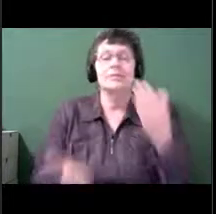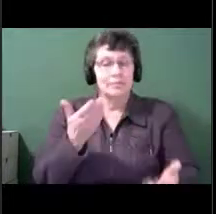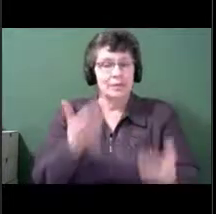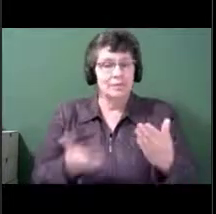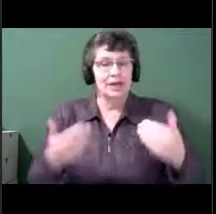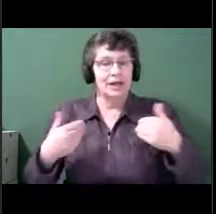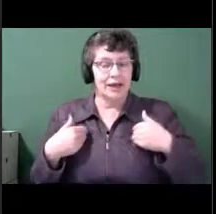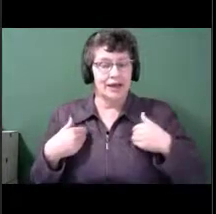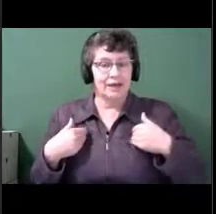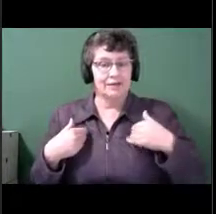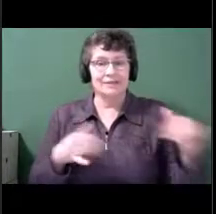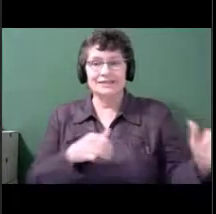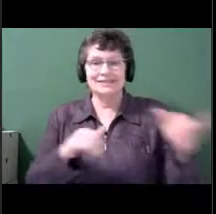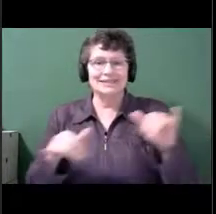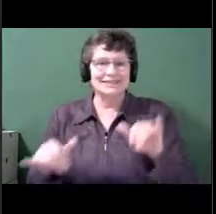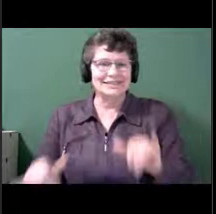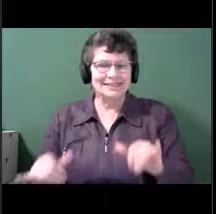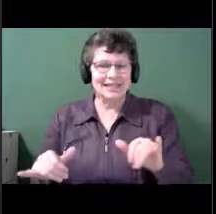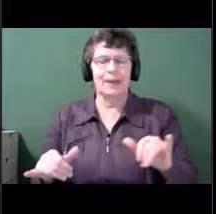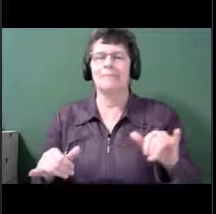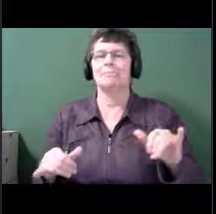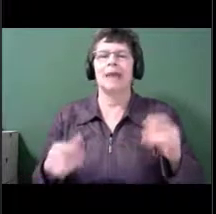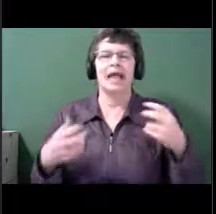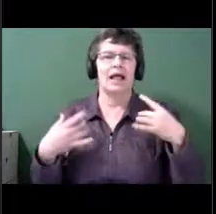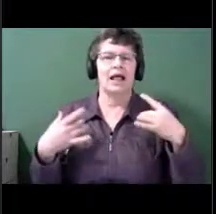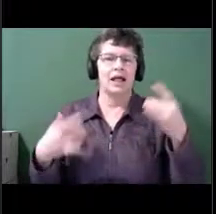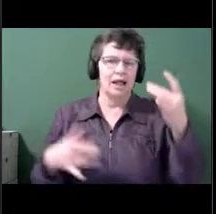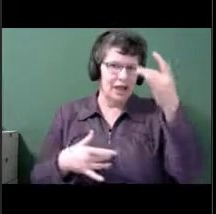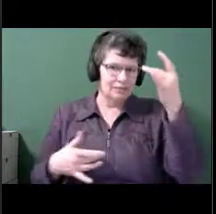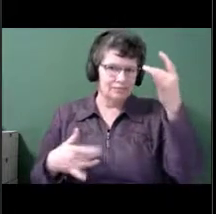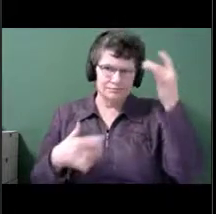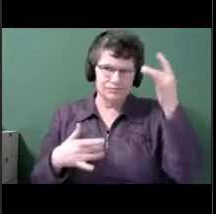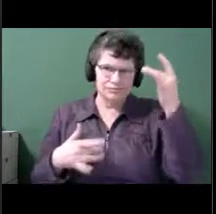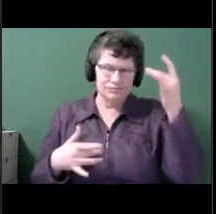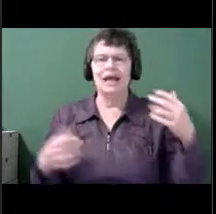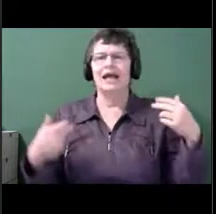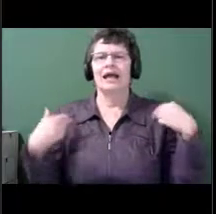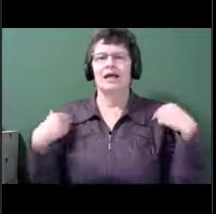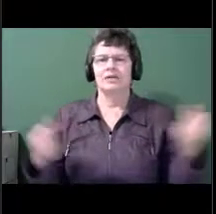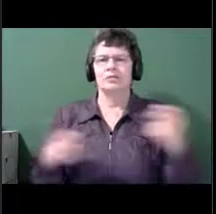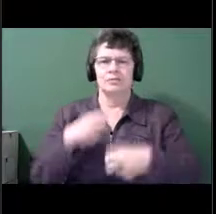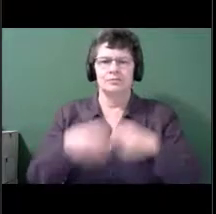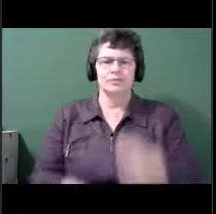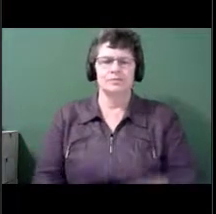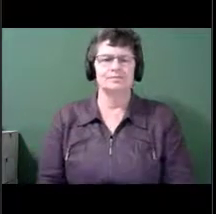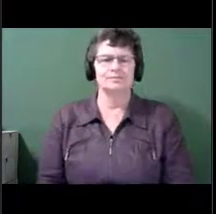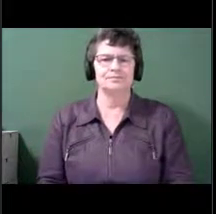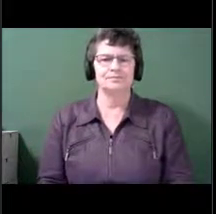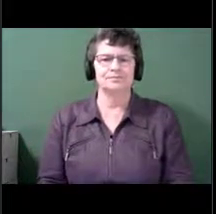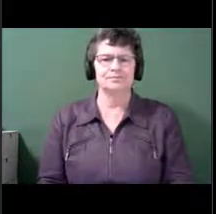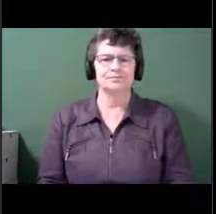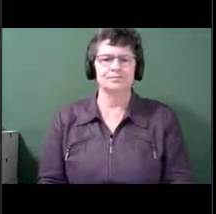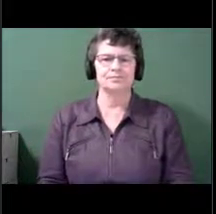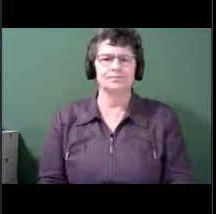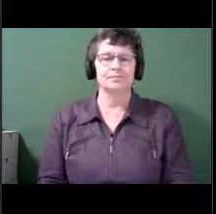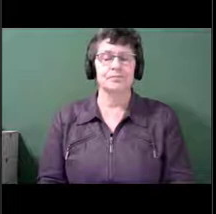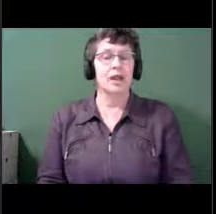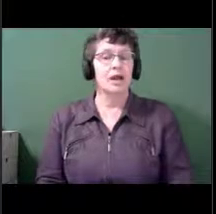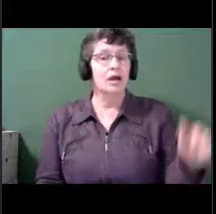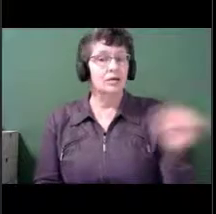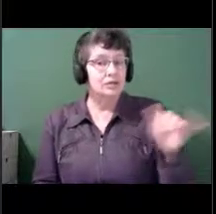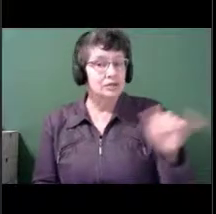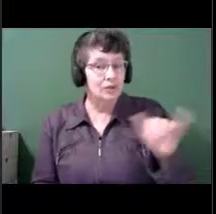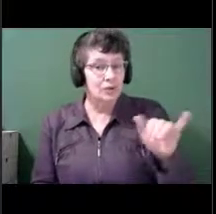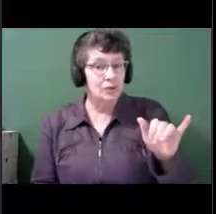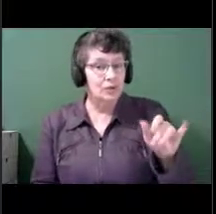greater risk of having a sensory loss. But it works the other way around too. So if you have a